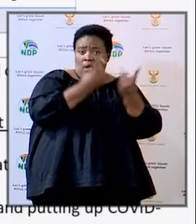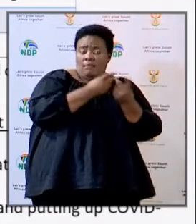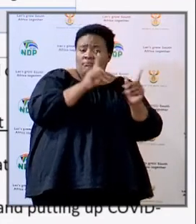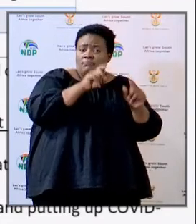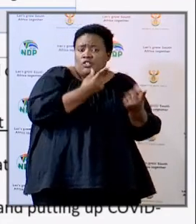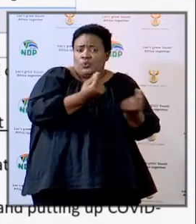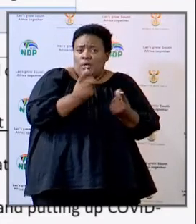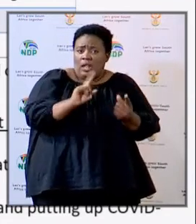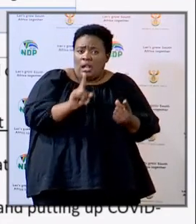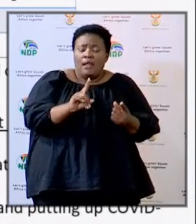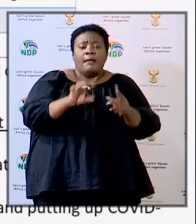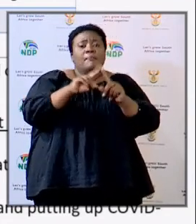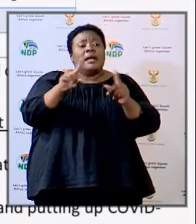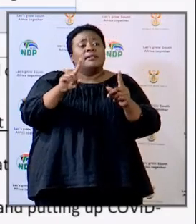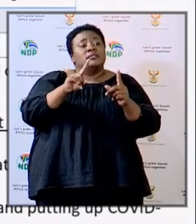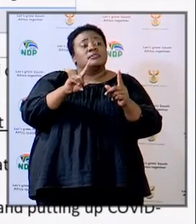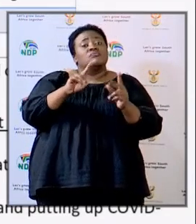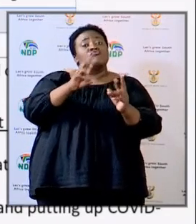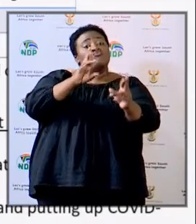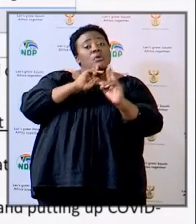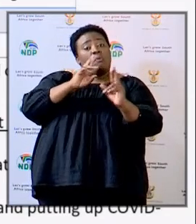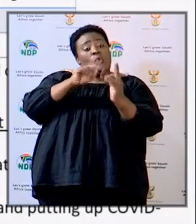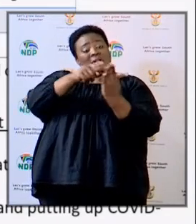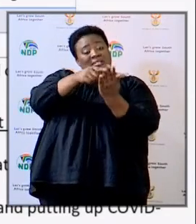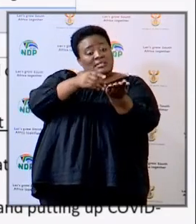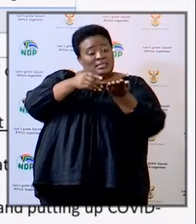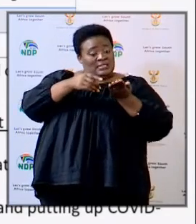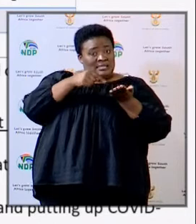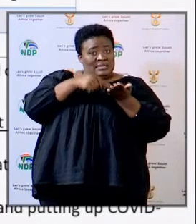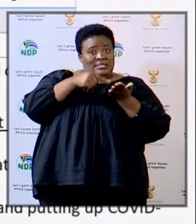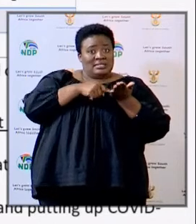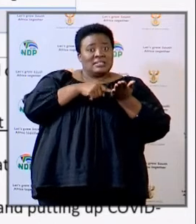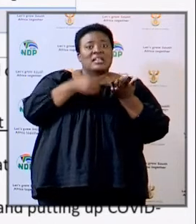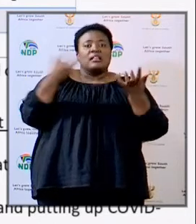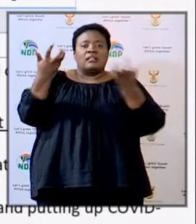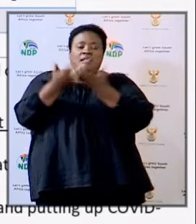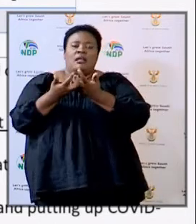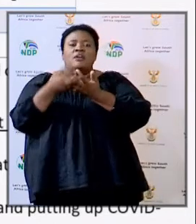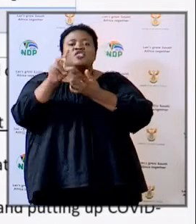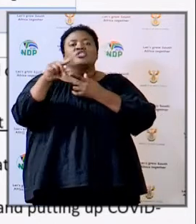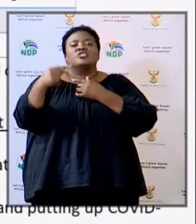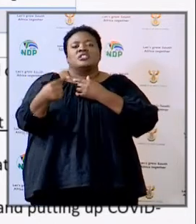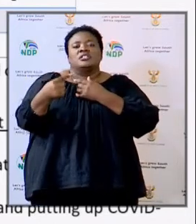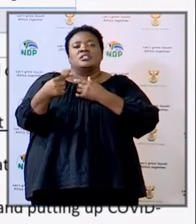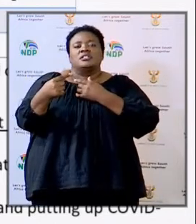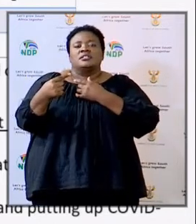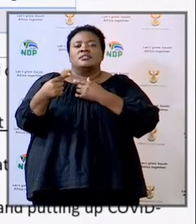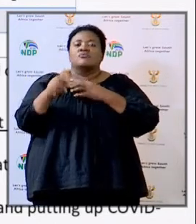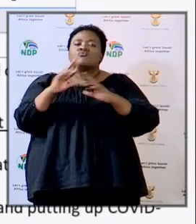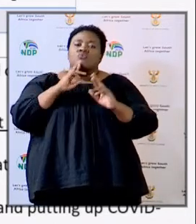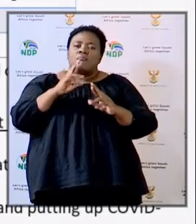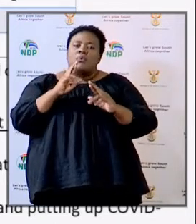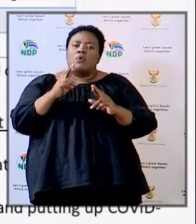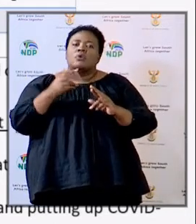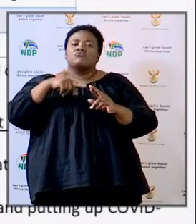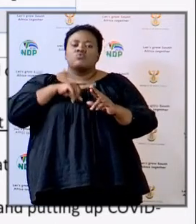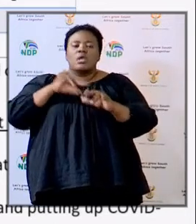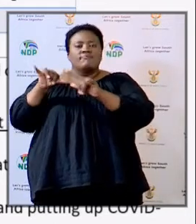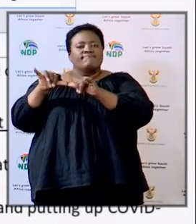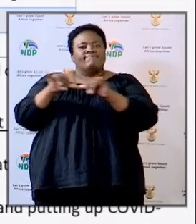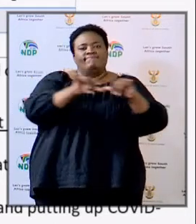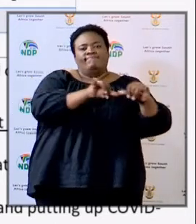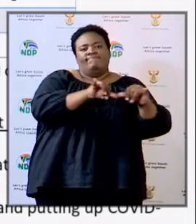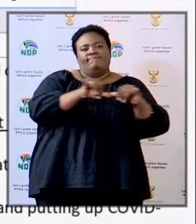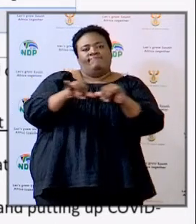this report of ours is quite consistent with the report of the DG. We are on the